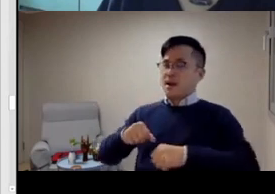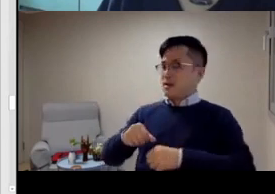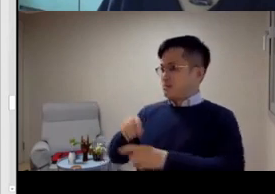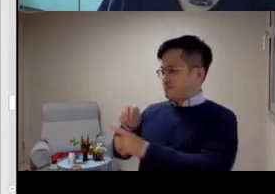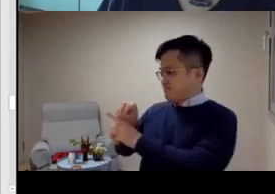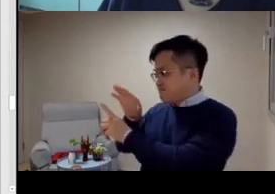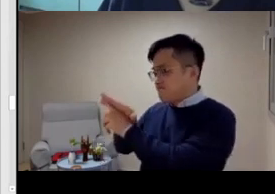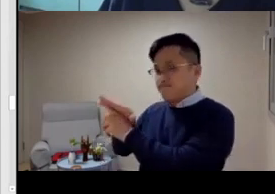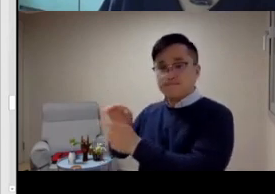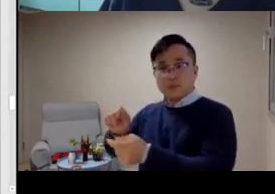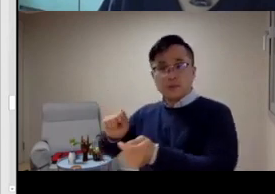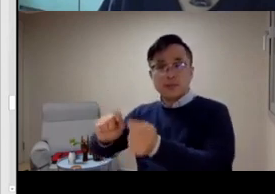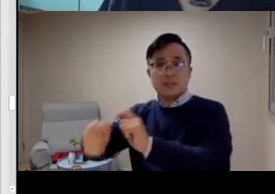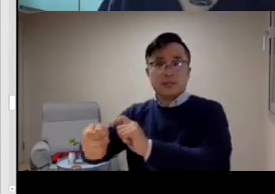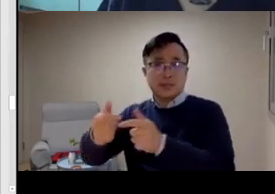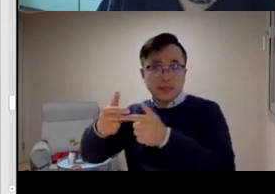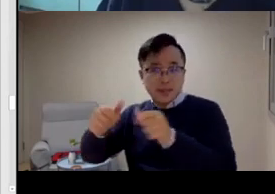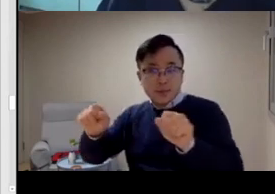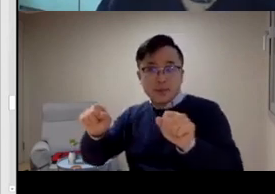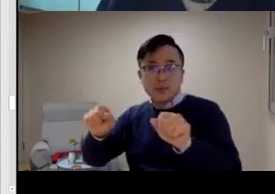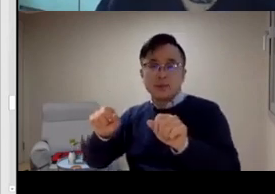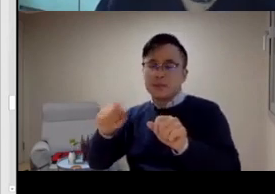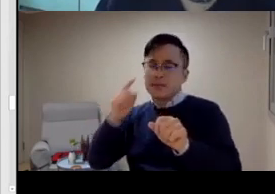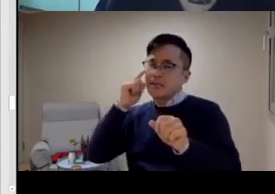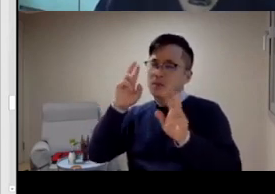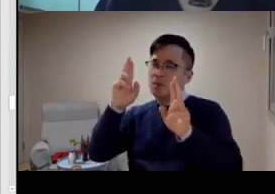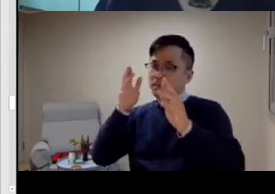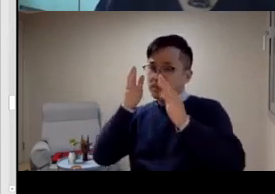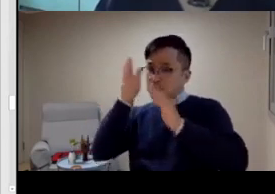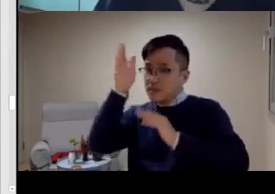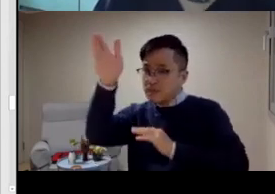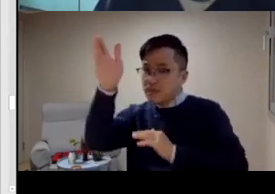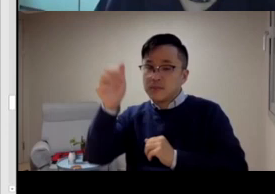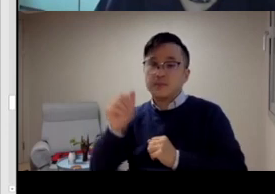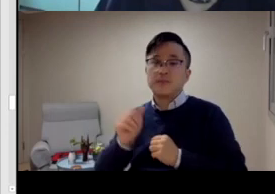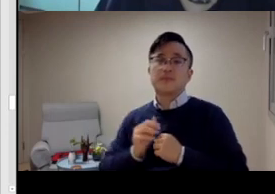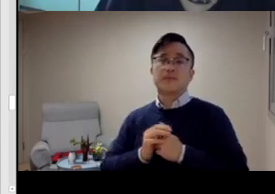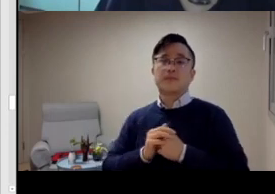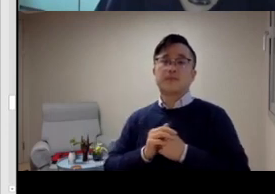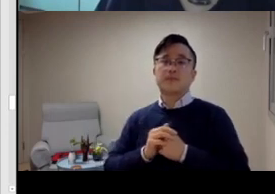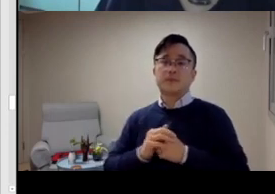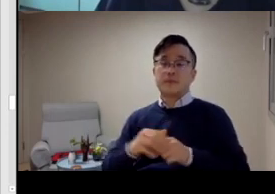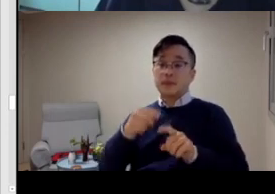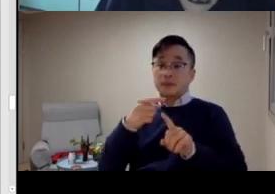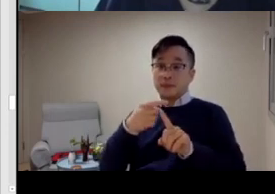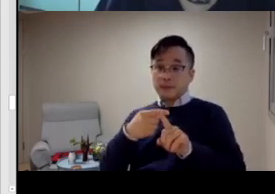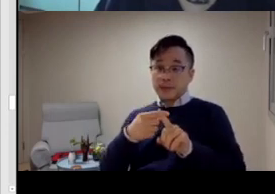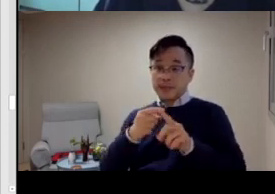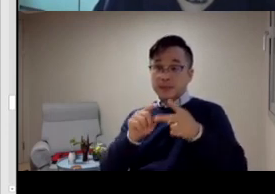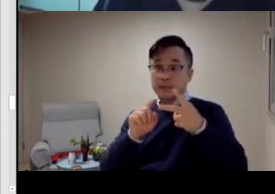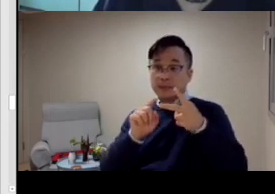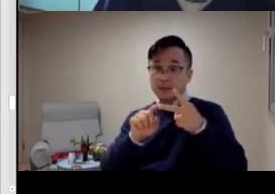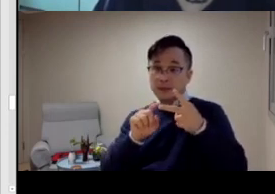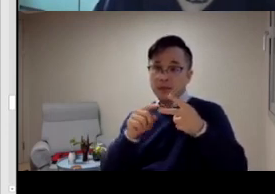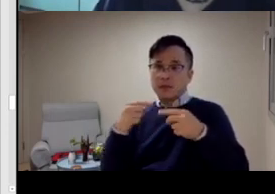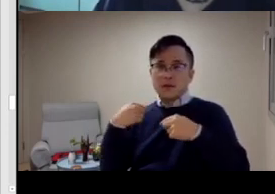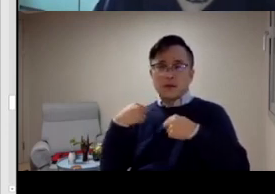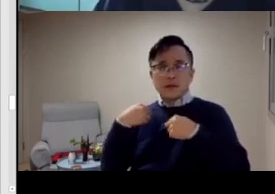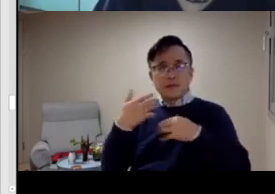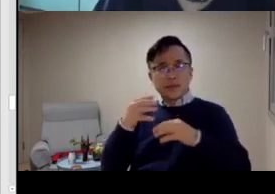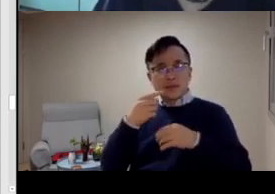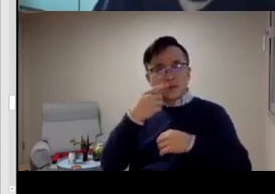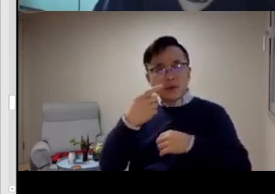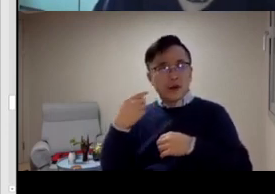difficulty of convincing people of what my opinions are. And I want to be able to bring